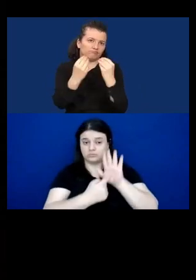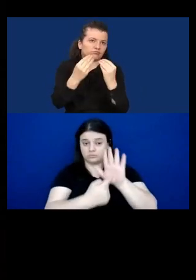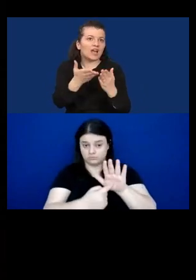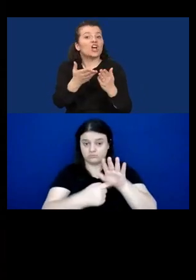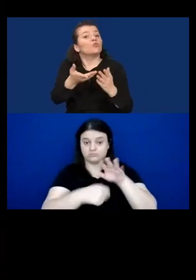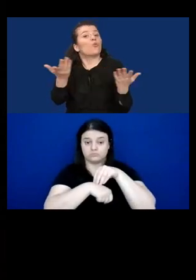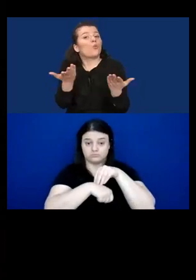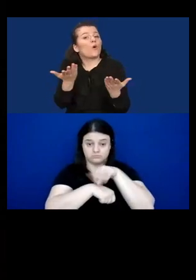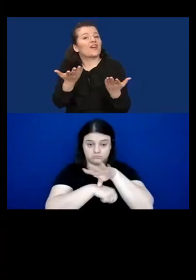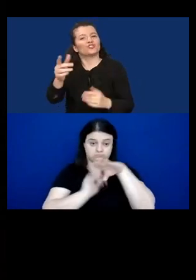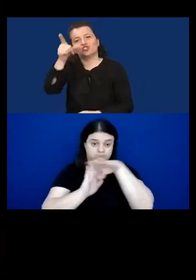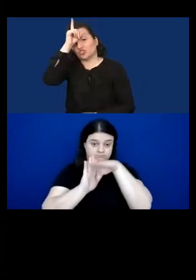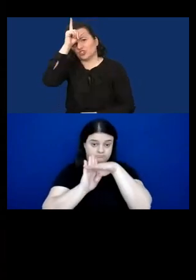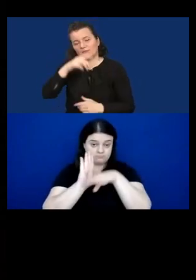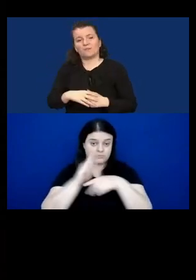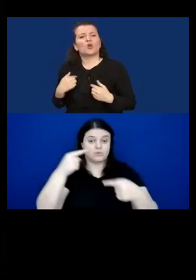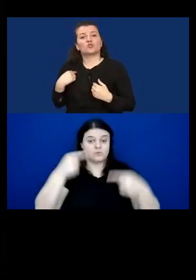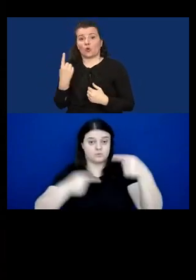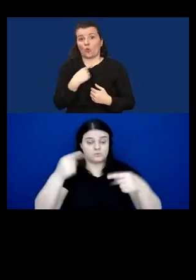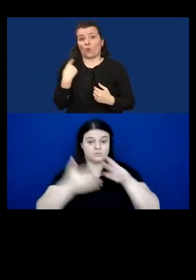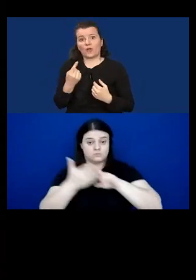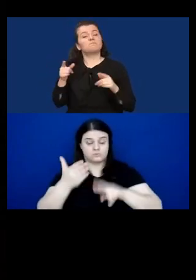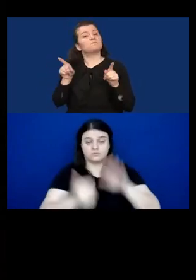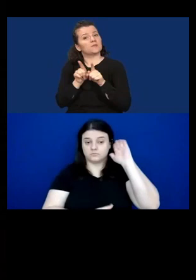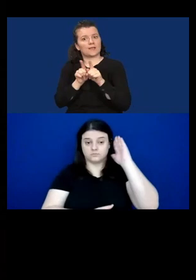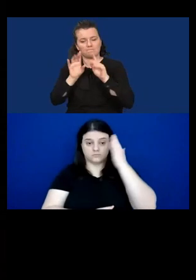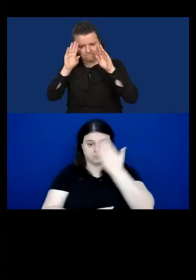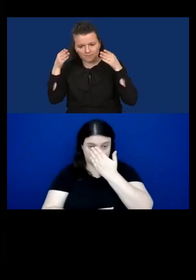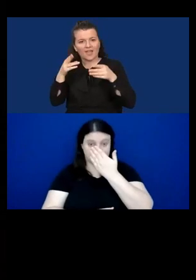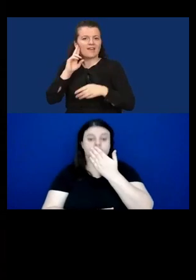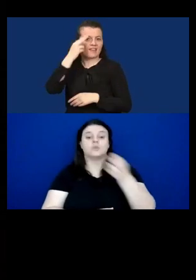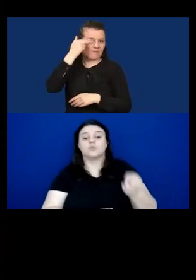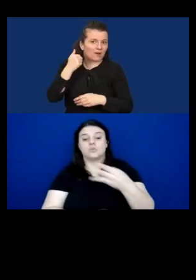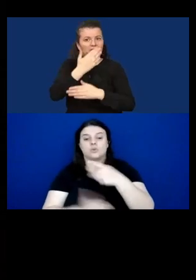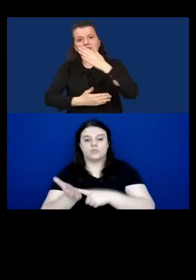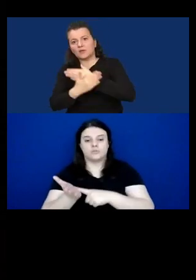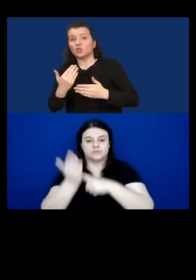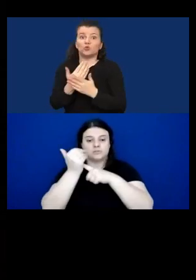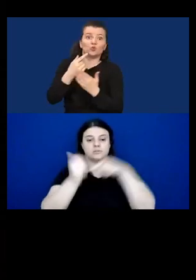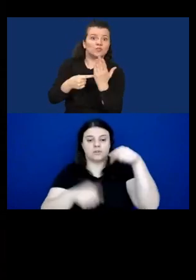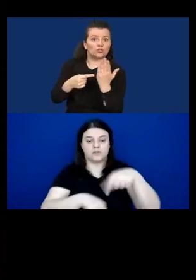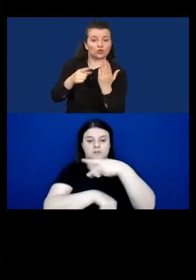recommendations of our policy report on deafblindness, disability and new technologies in Germany.